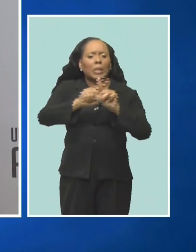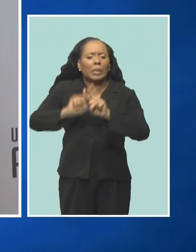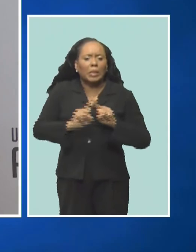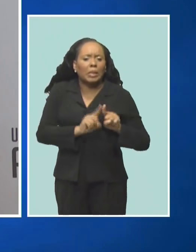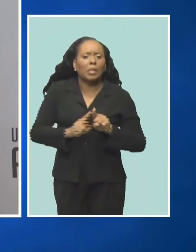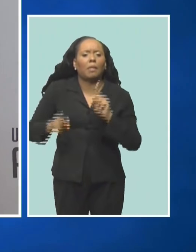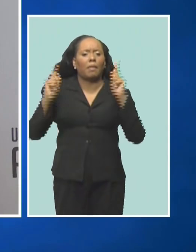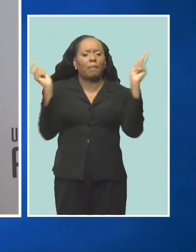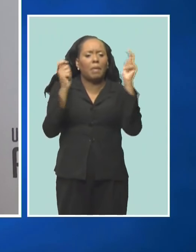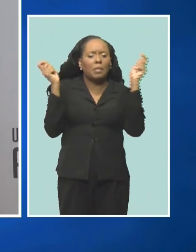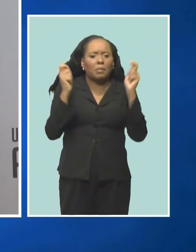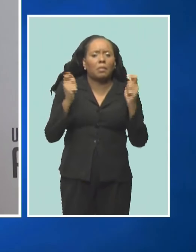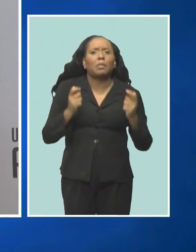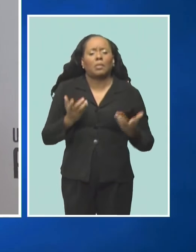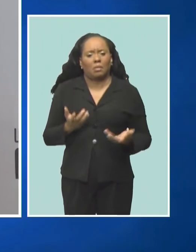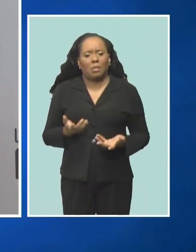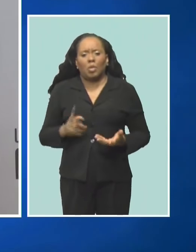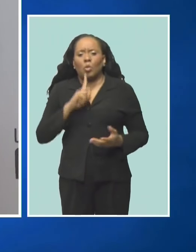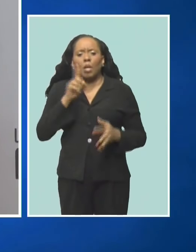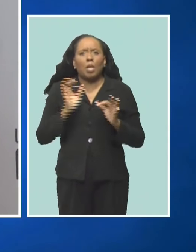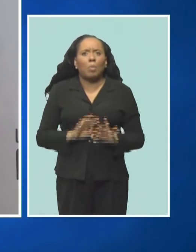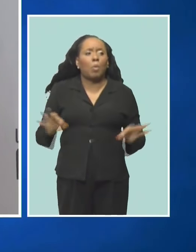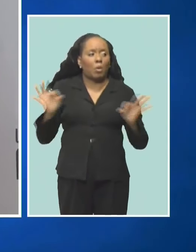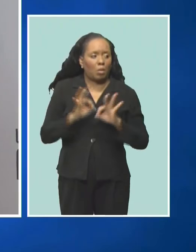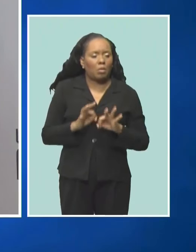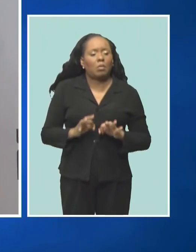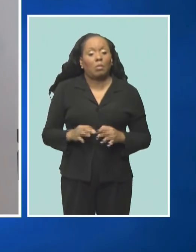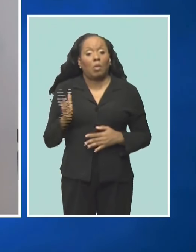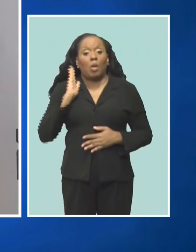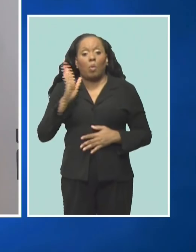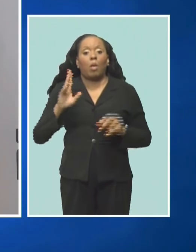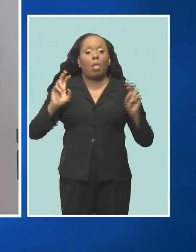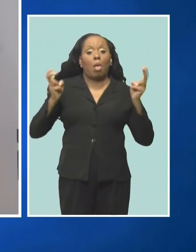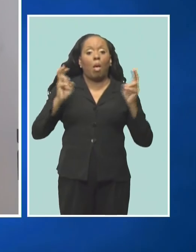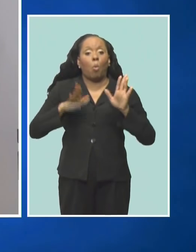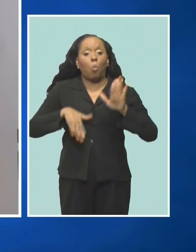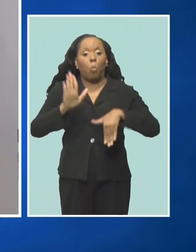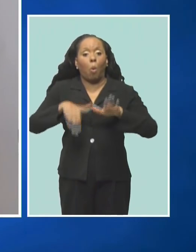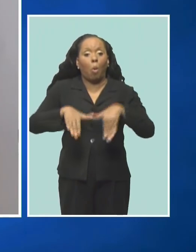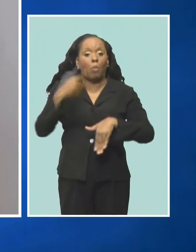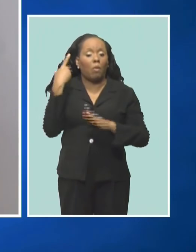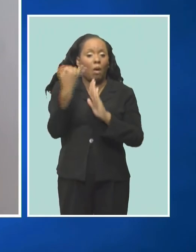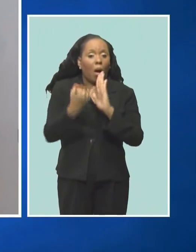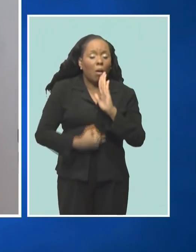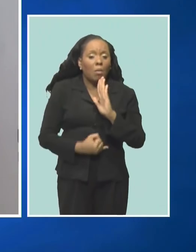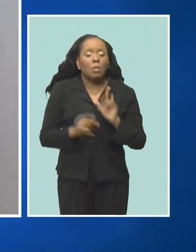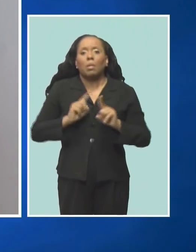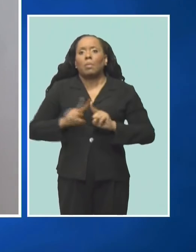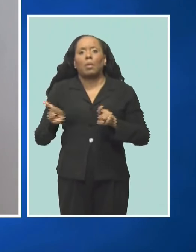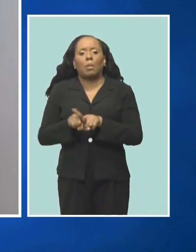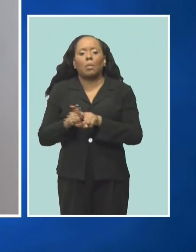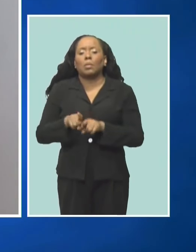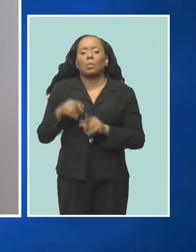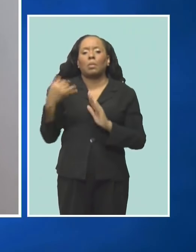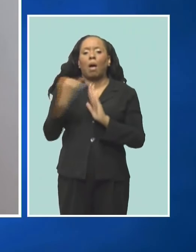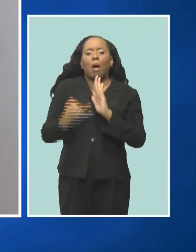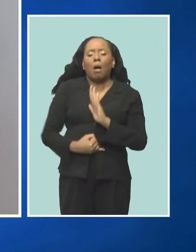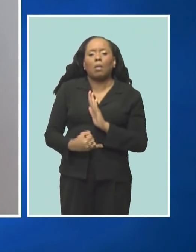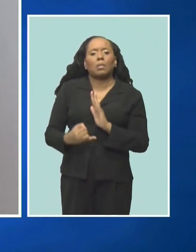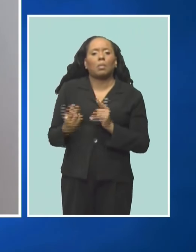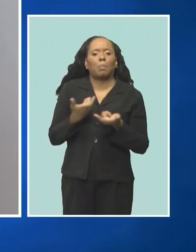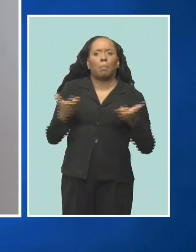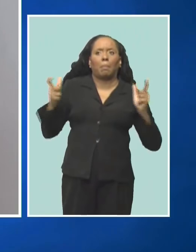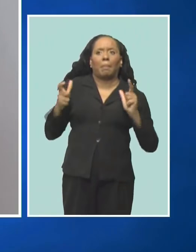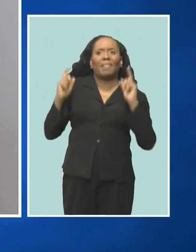initiative not only for the walk for the arts, but even as it relates to the arts expo festival